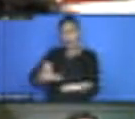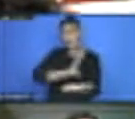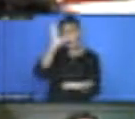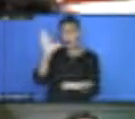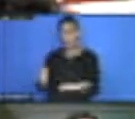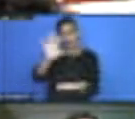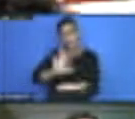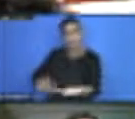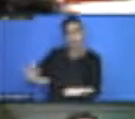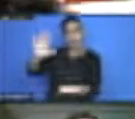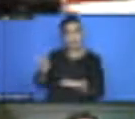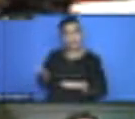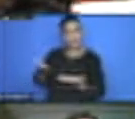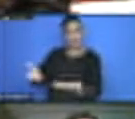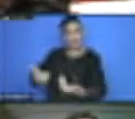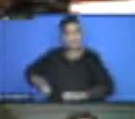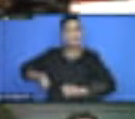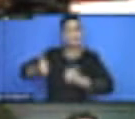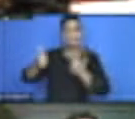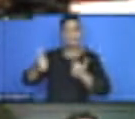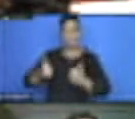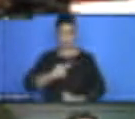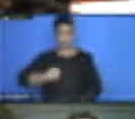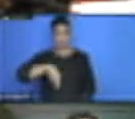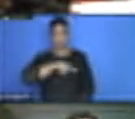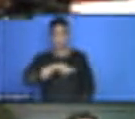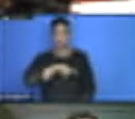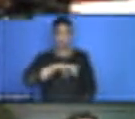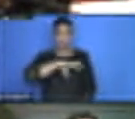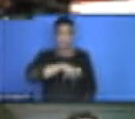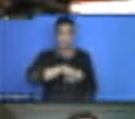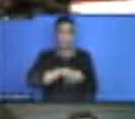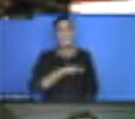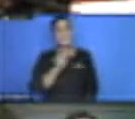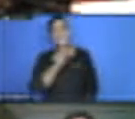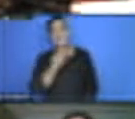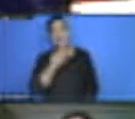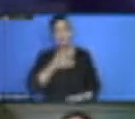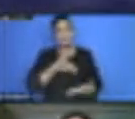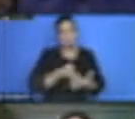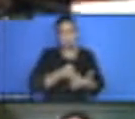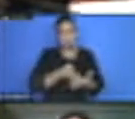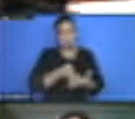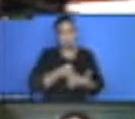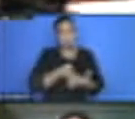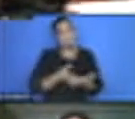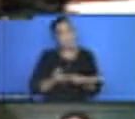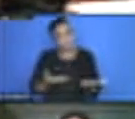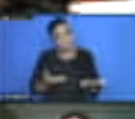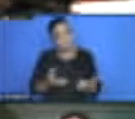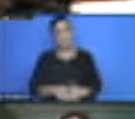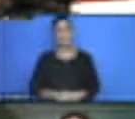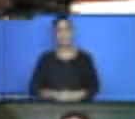I come from, we have got challenges of accessibility. It is very difficult to assess local